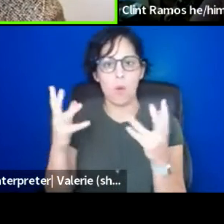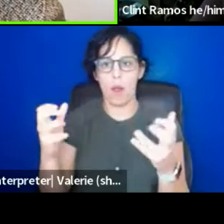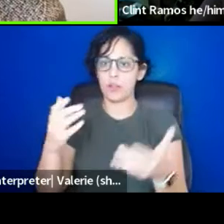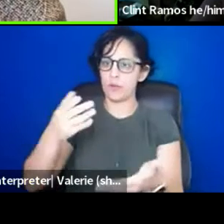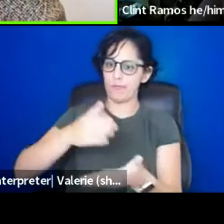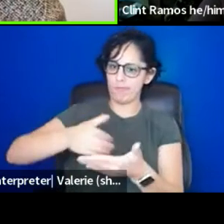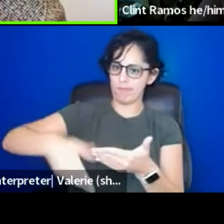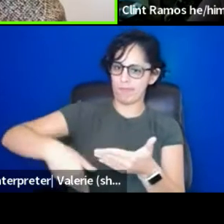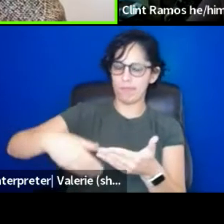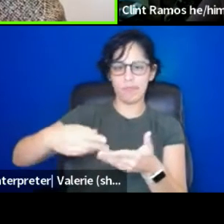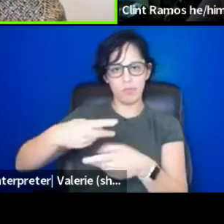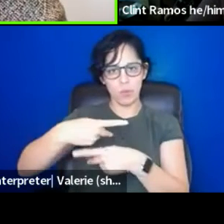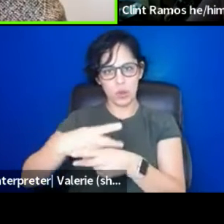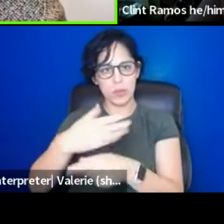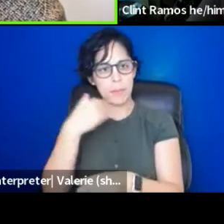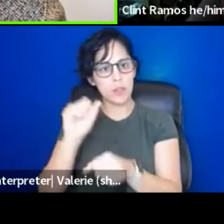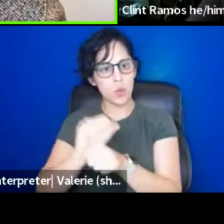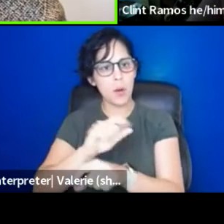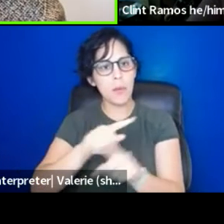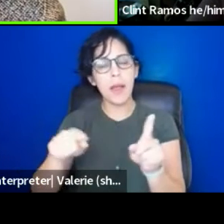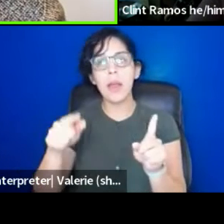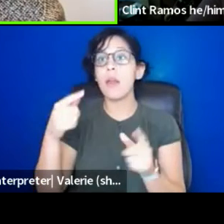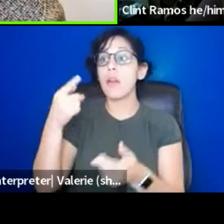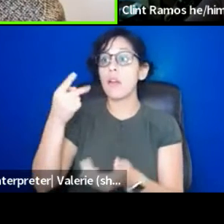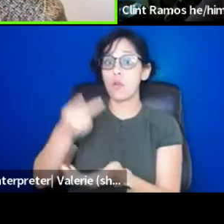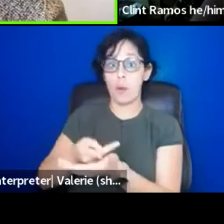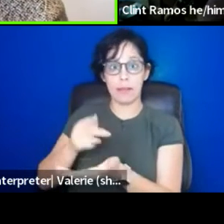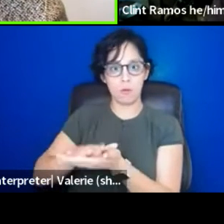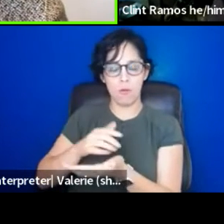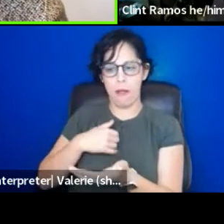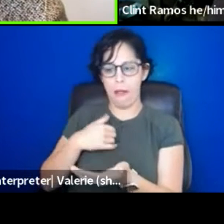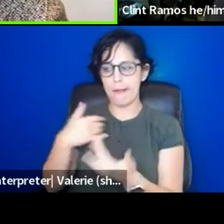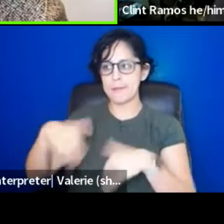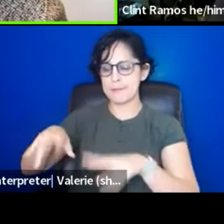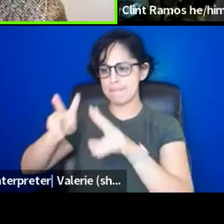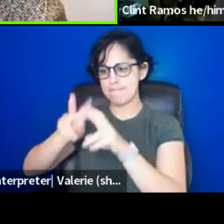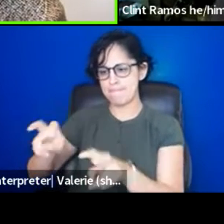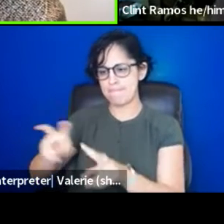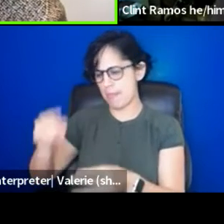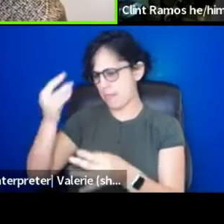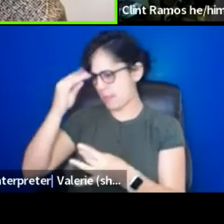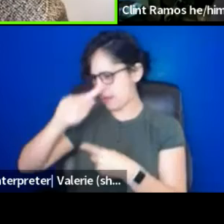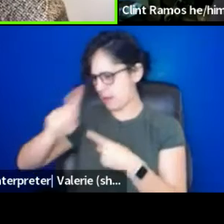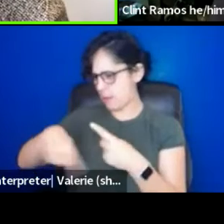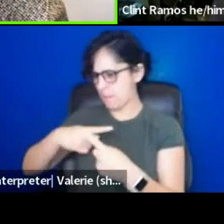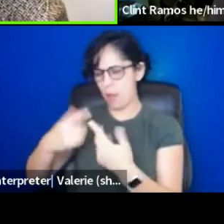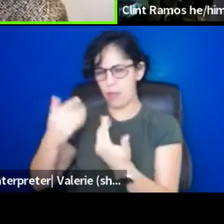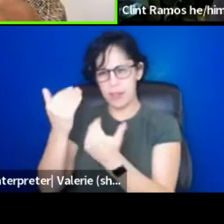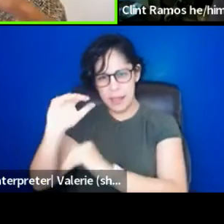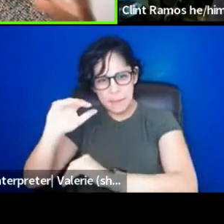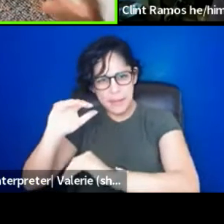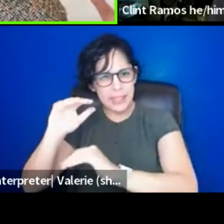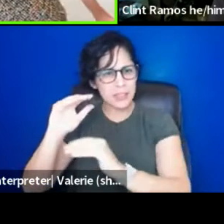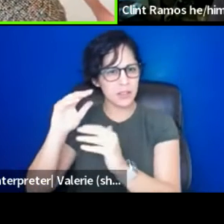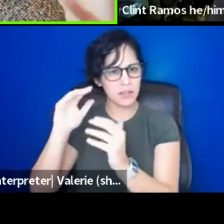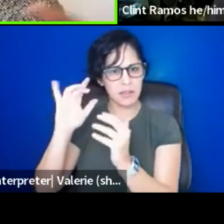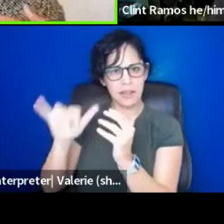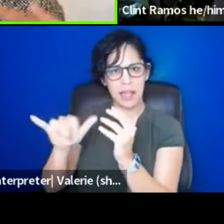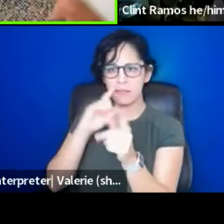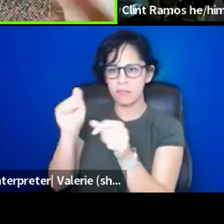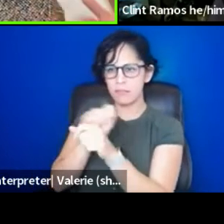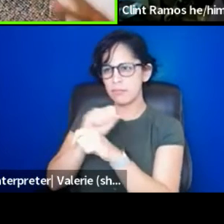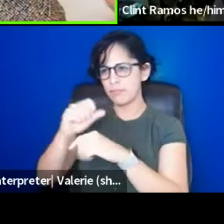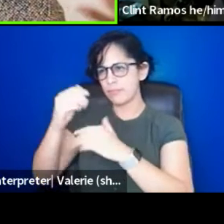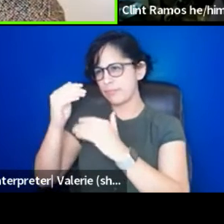It was really in grad school. I started to think about what are the parameters. We started to feel the fraying edges.